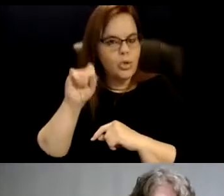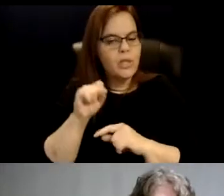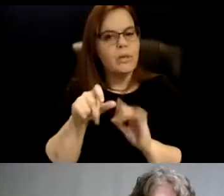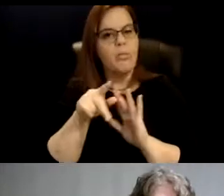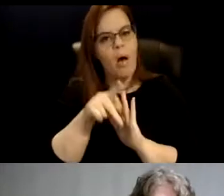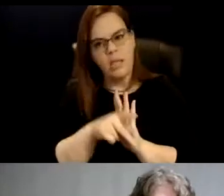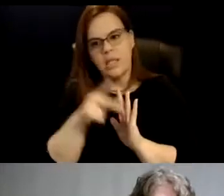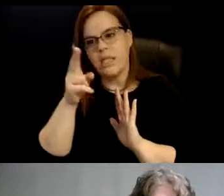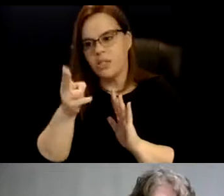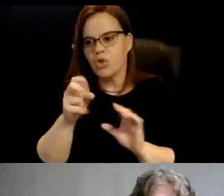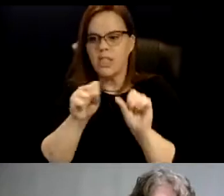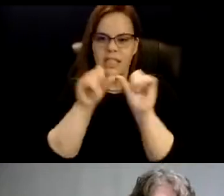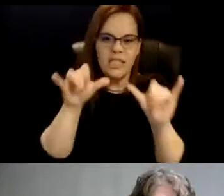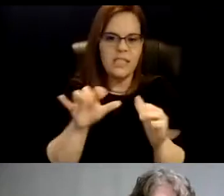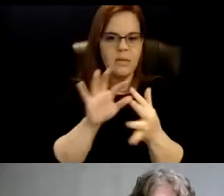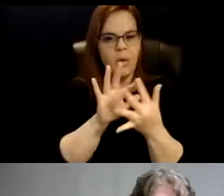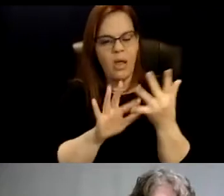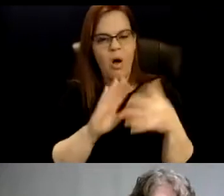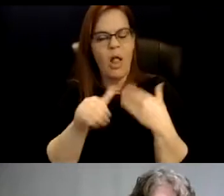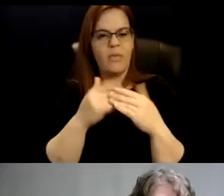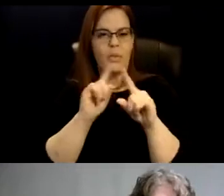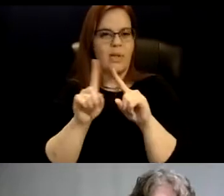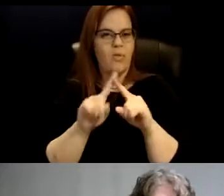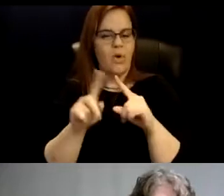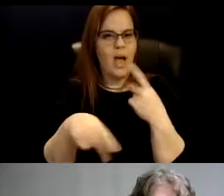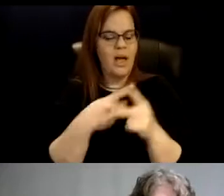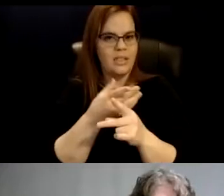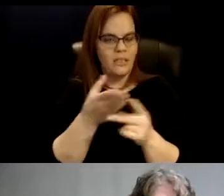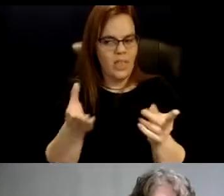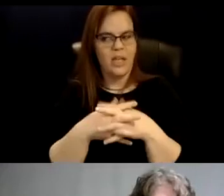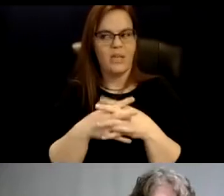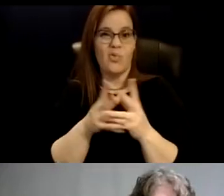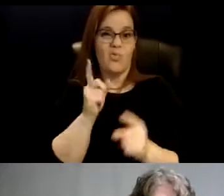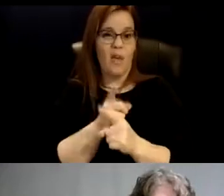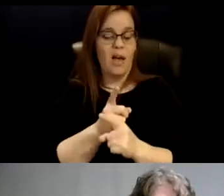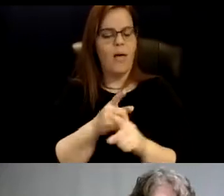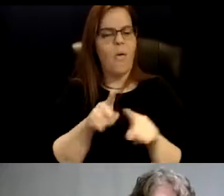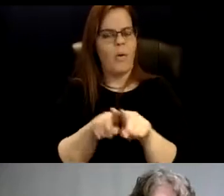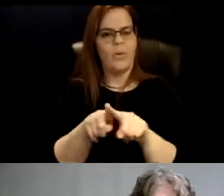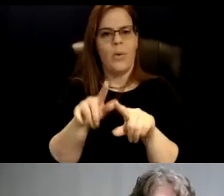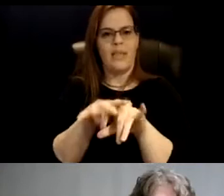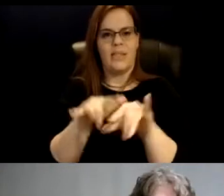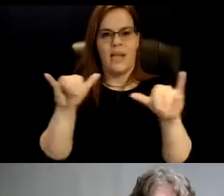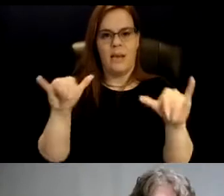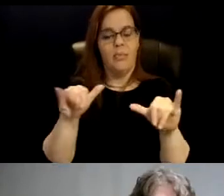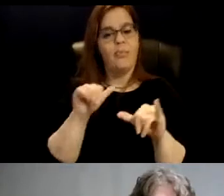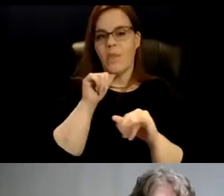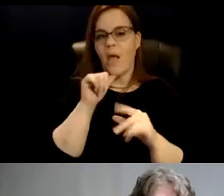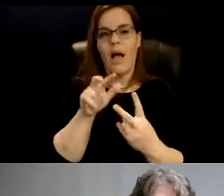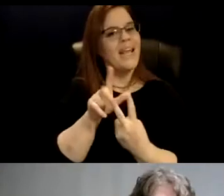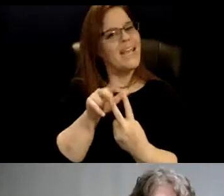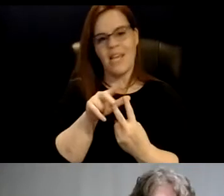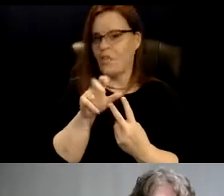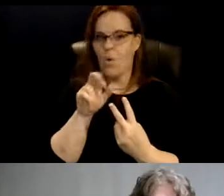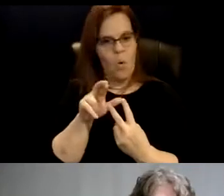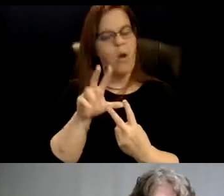systems, all of those different sort of things, right? But we also, at the same time, not either, or both,